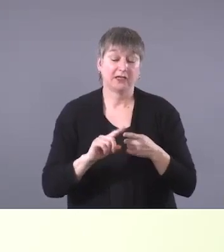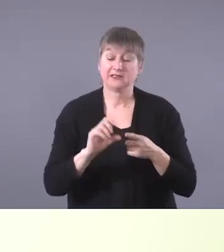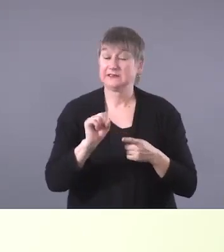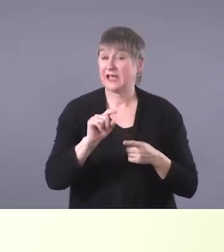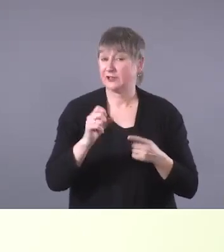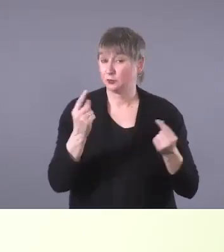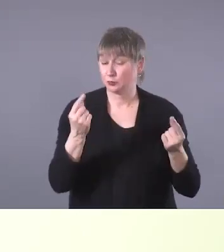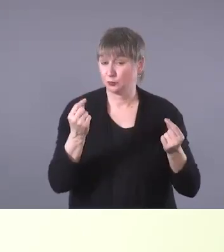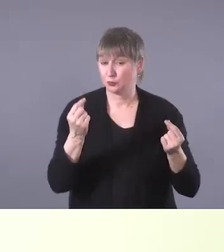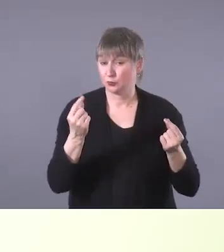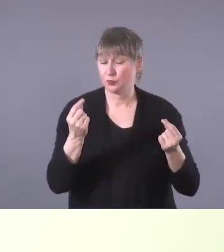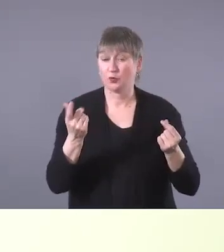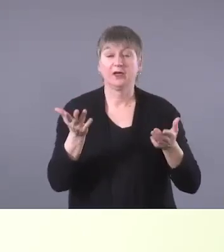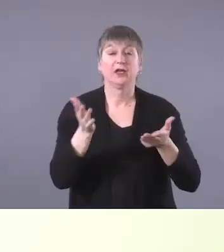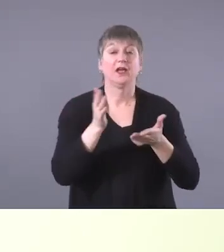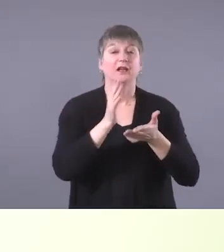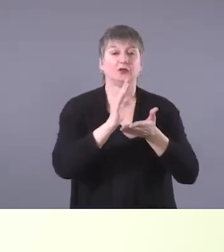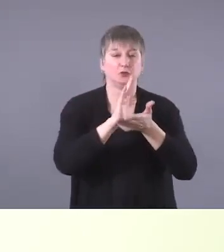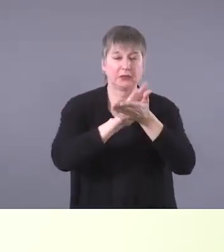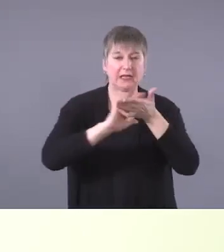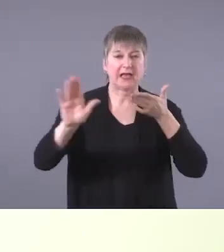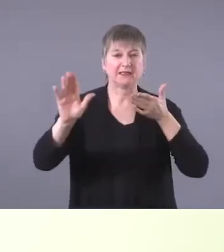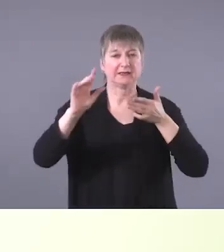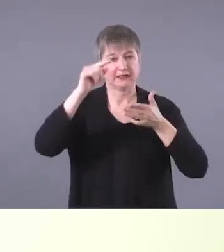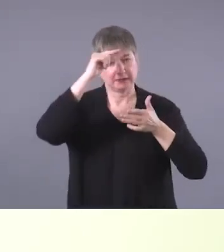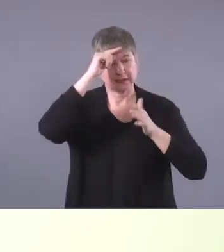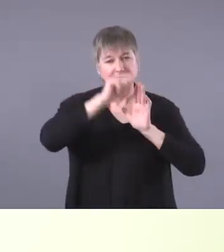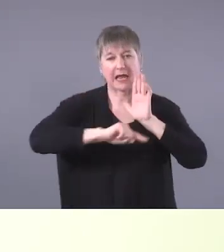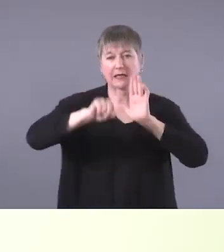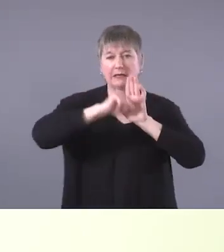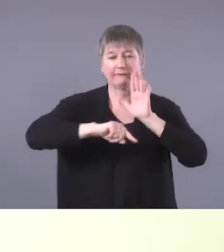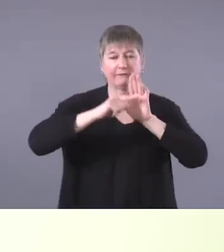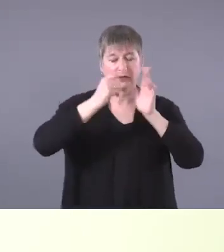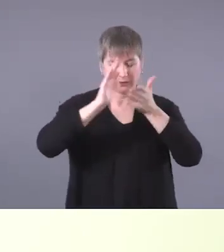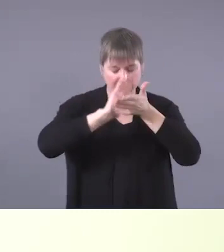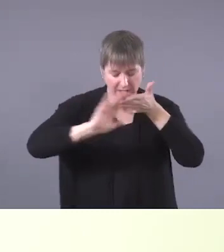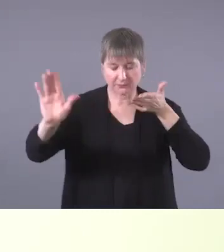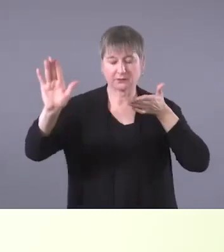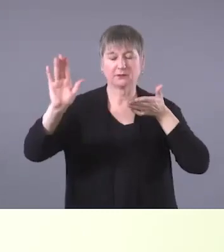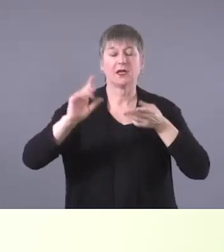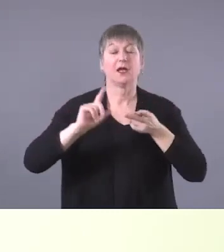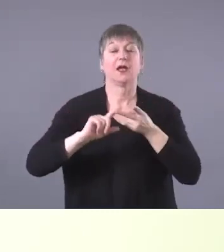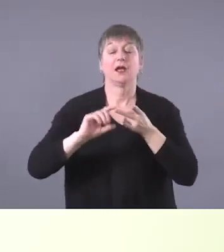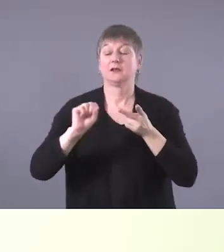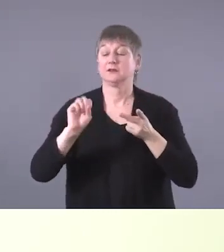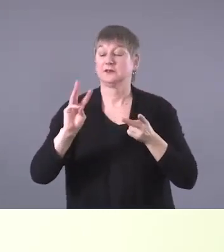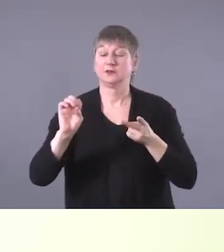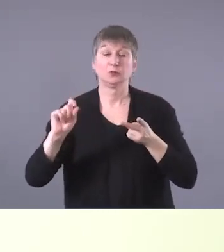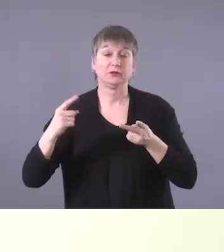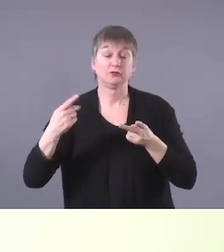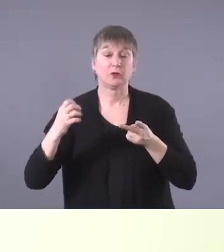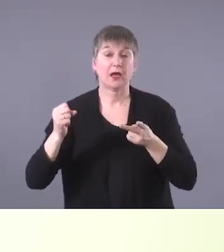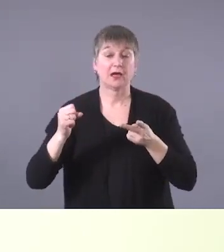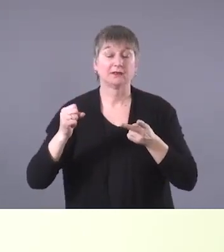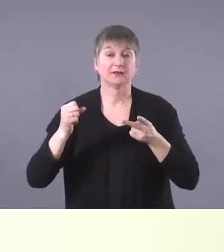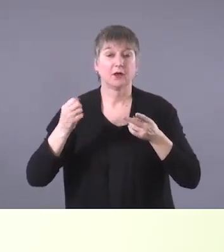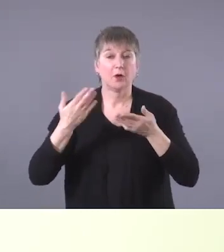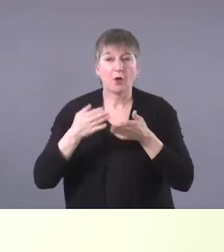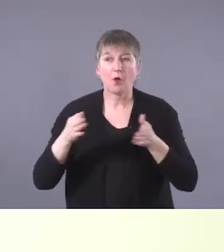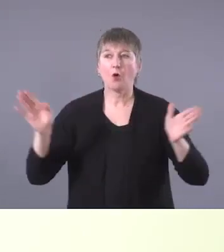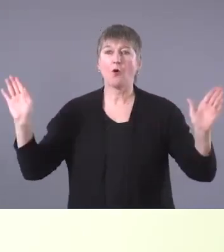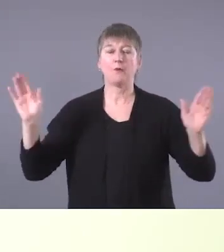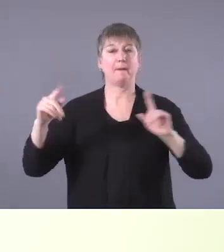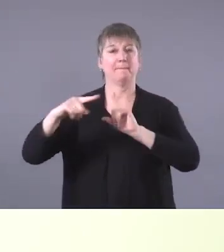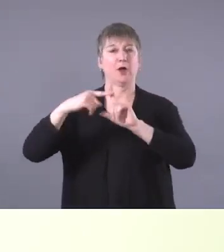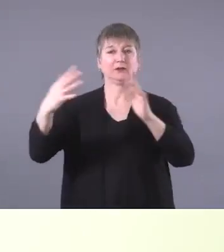is to cleanse negativity. And for sweet grass, it's to allow positive, um, energies to come